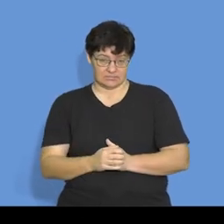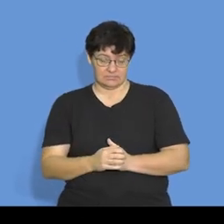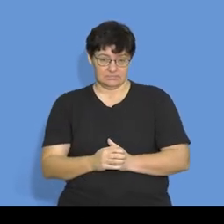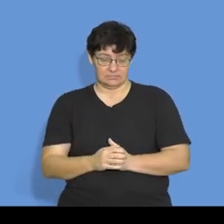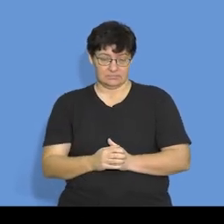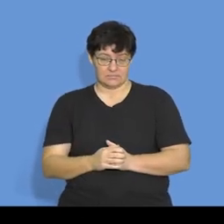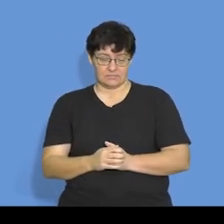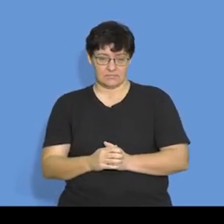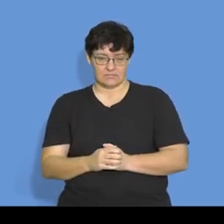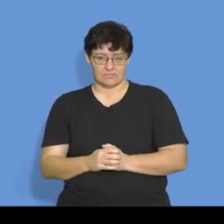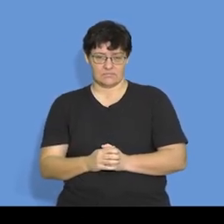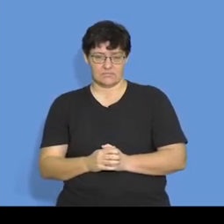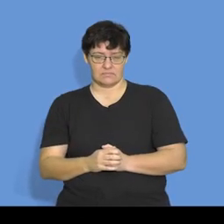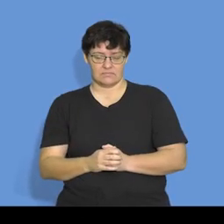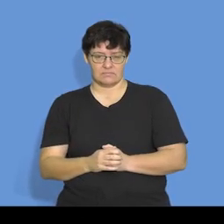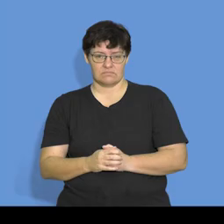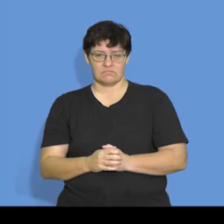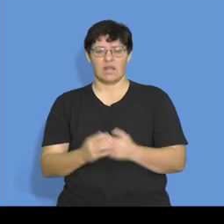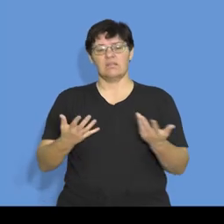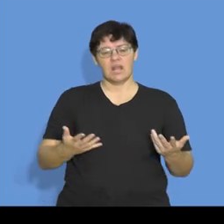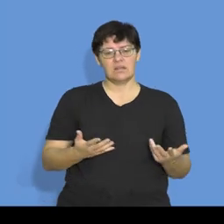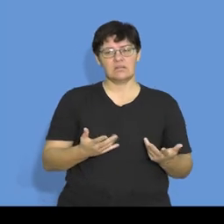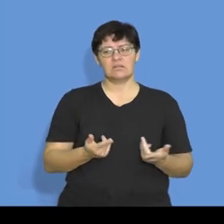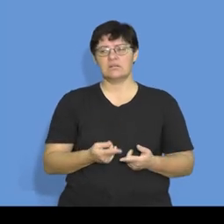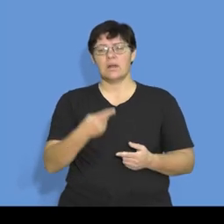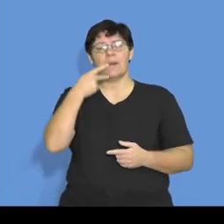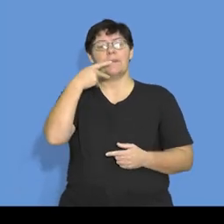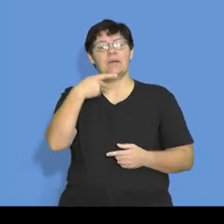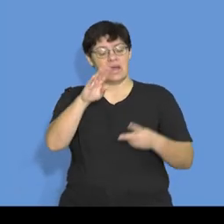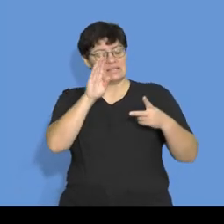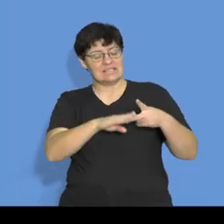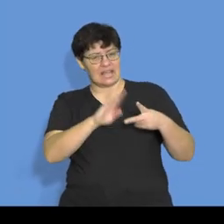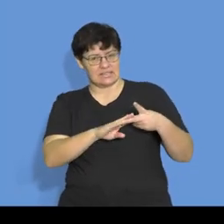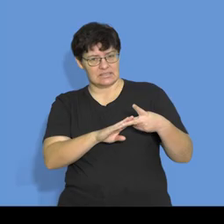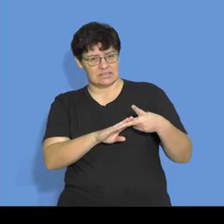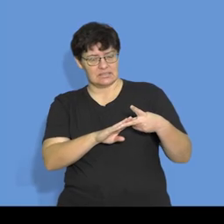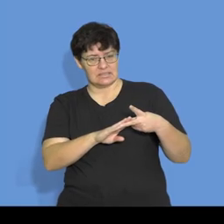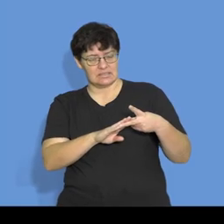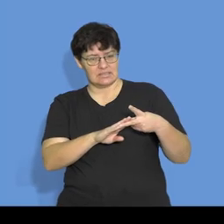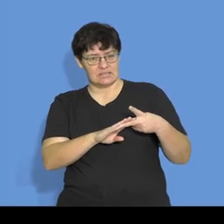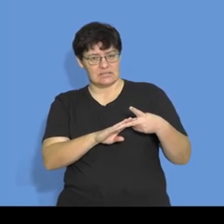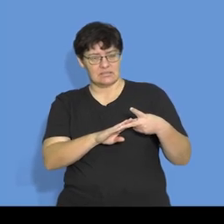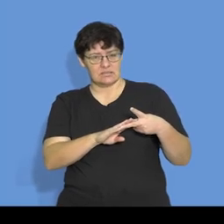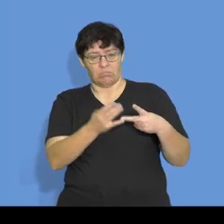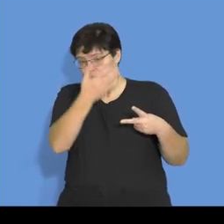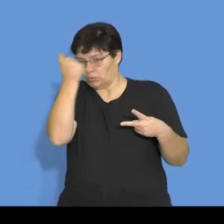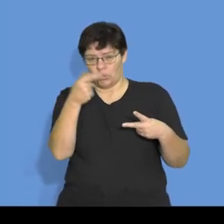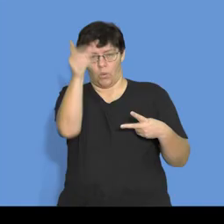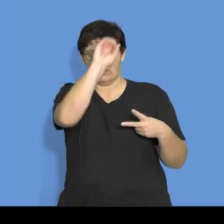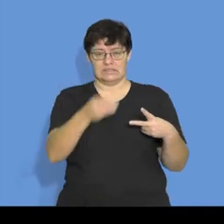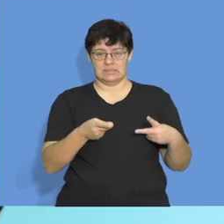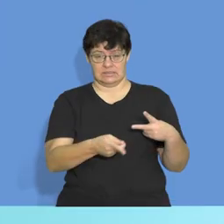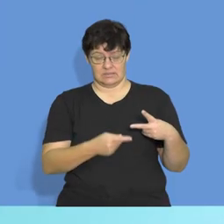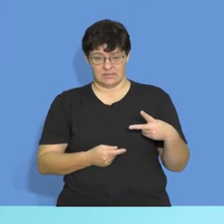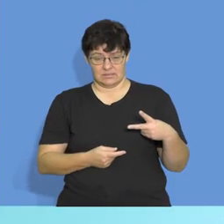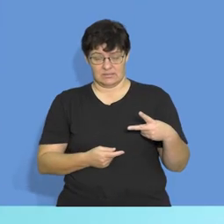Then they give you an unknown percentage pay in the second month following the month of sale. An unknown percentage is given to